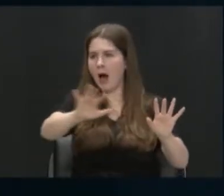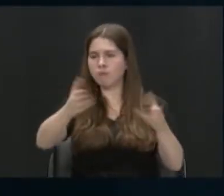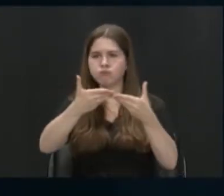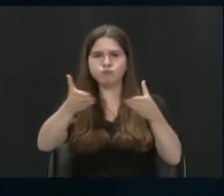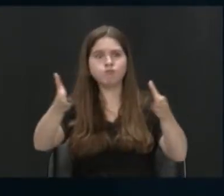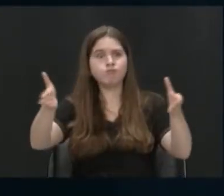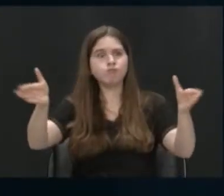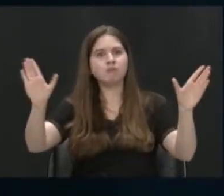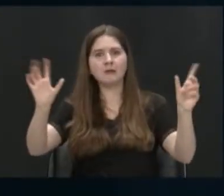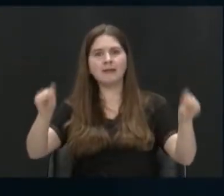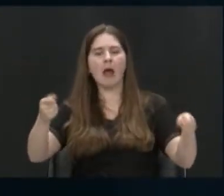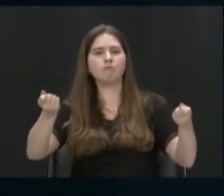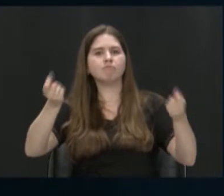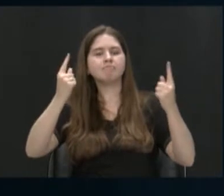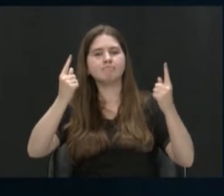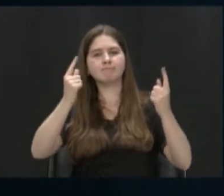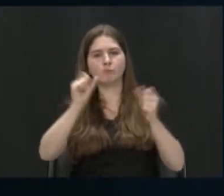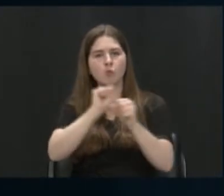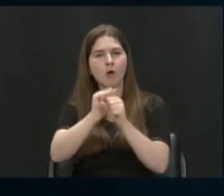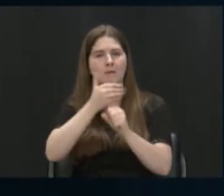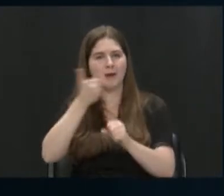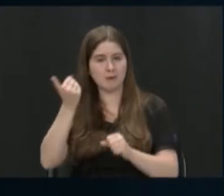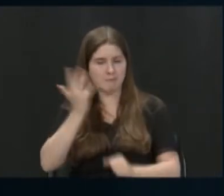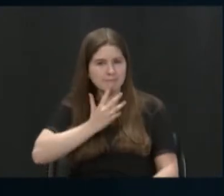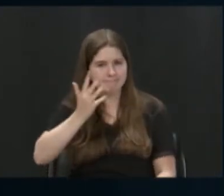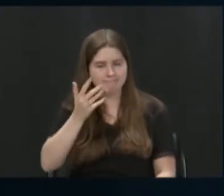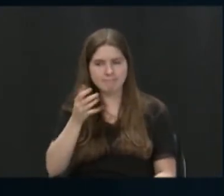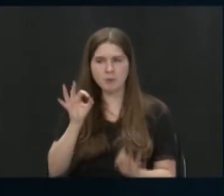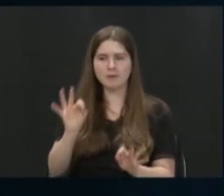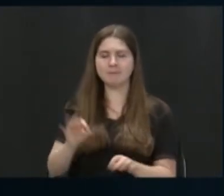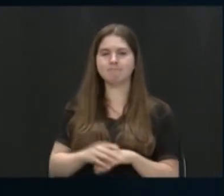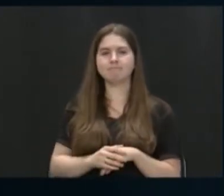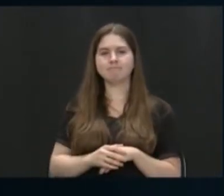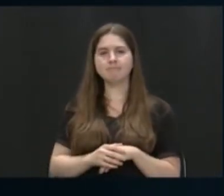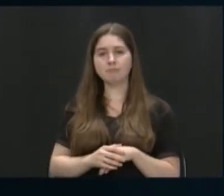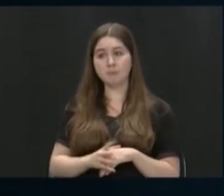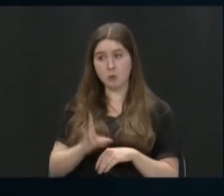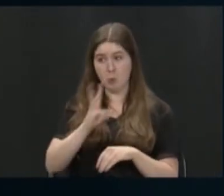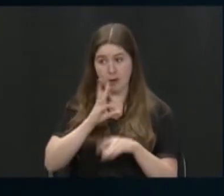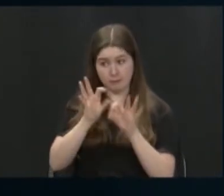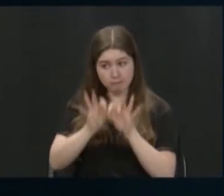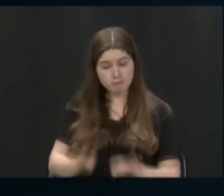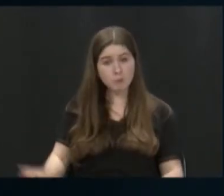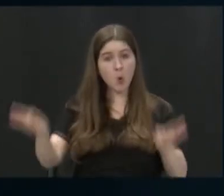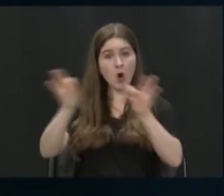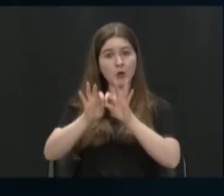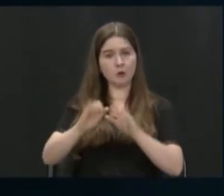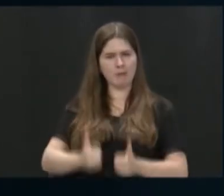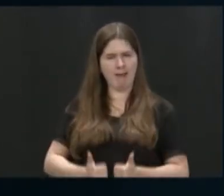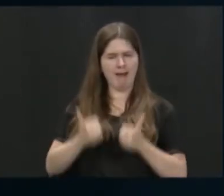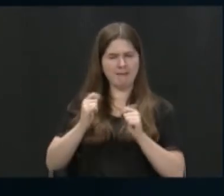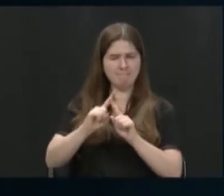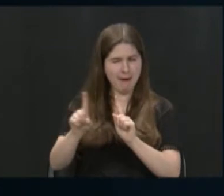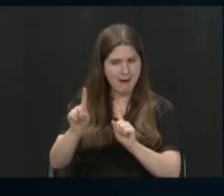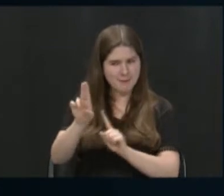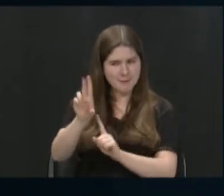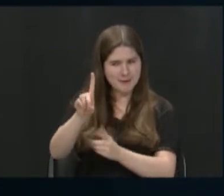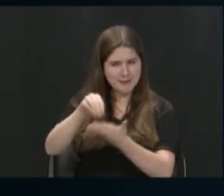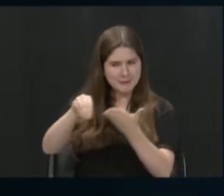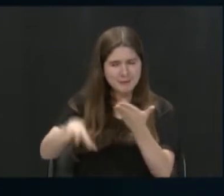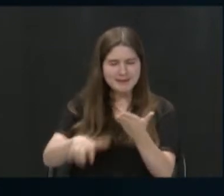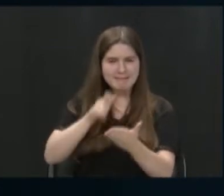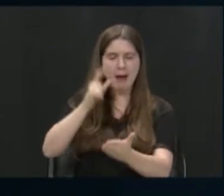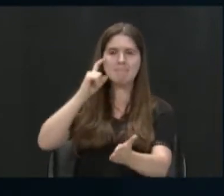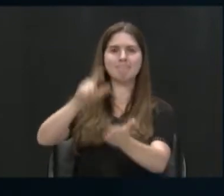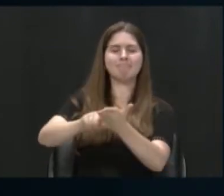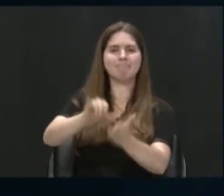pieces together, it can work better. I love it. Water is essential to life, and yet students at UD didn't recognize water as being a resource.